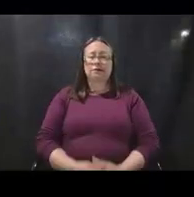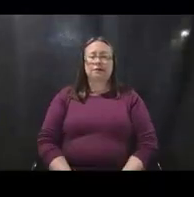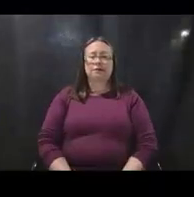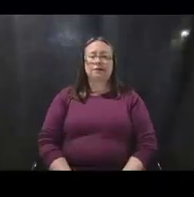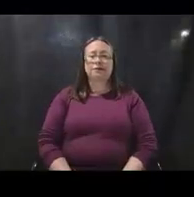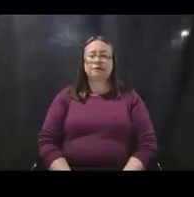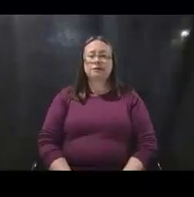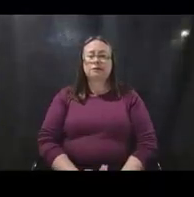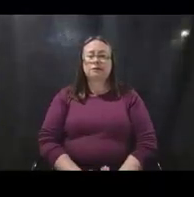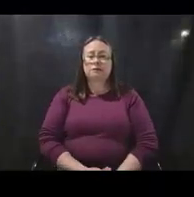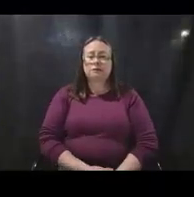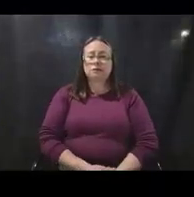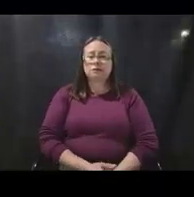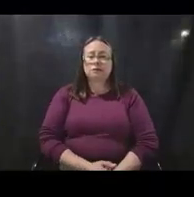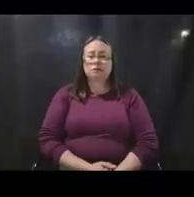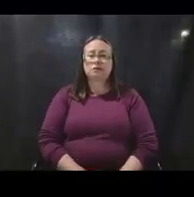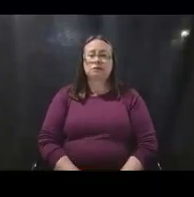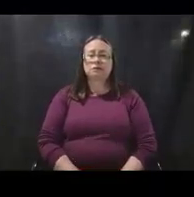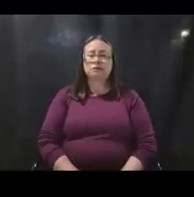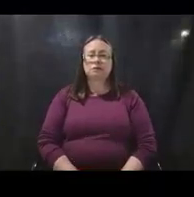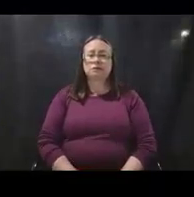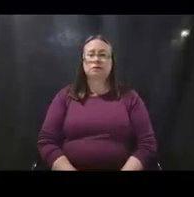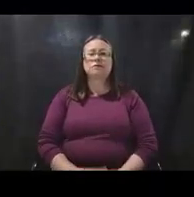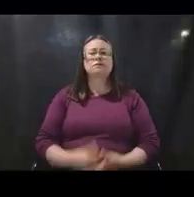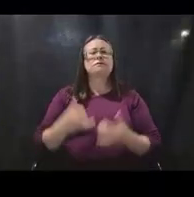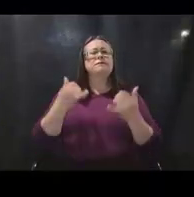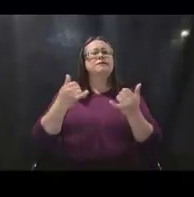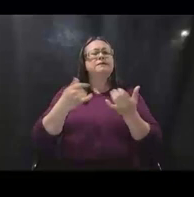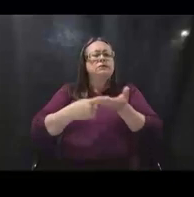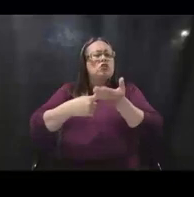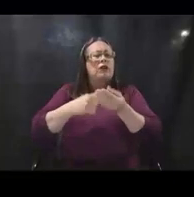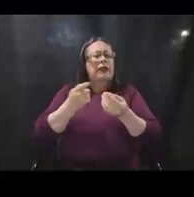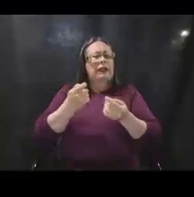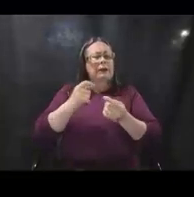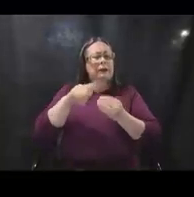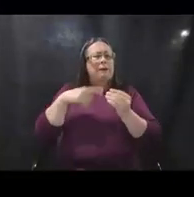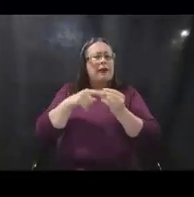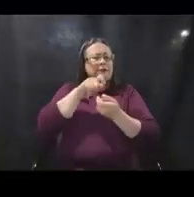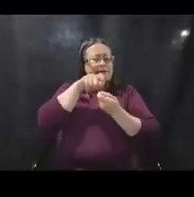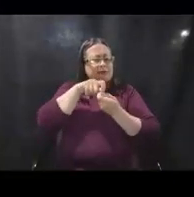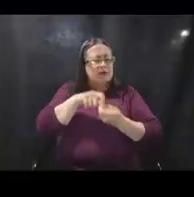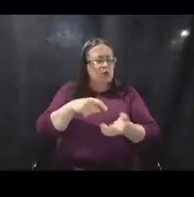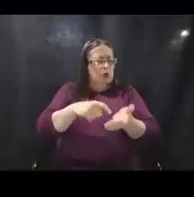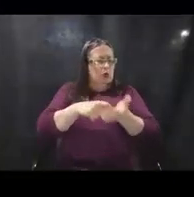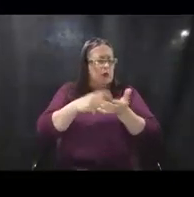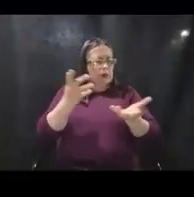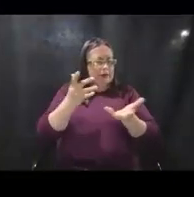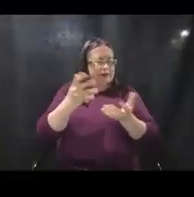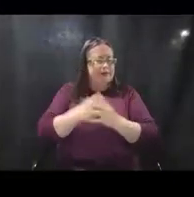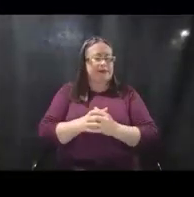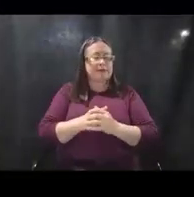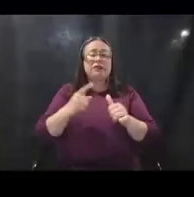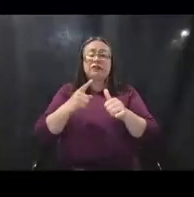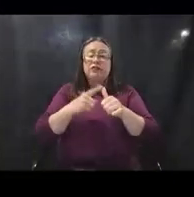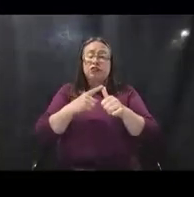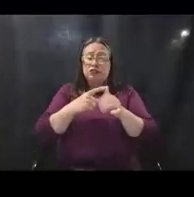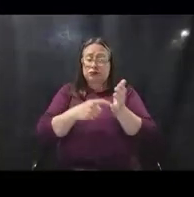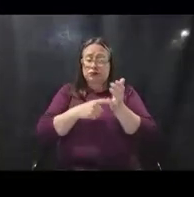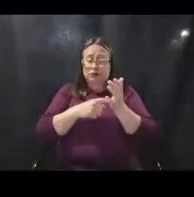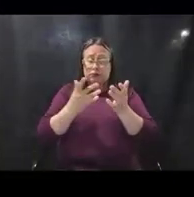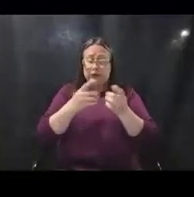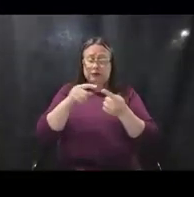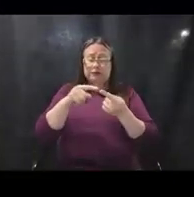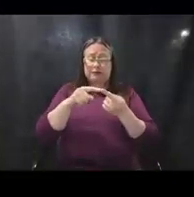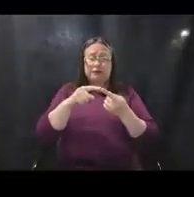So, let's talk a little bit about what the specific information requirements are. So, the first requirement is